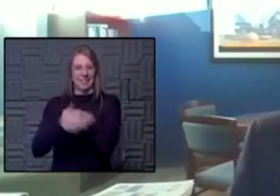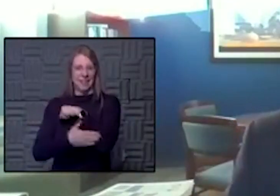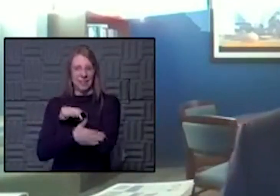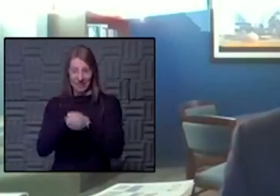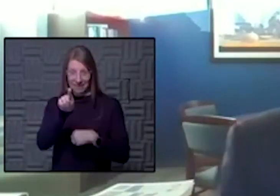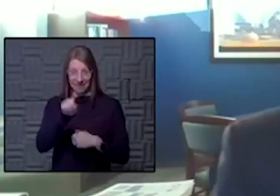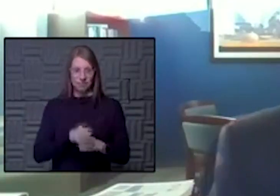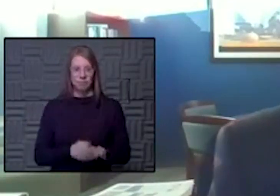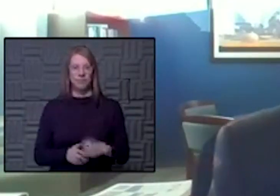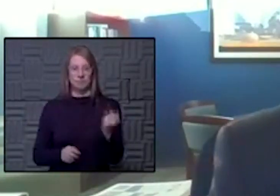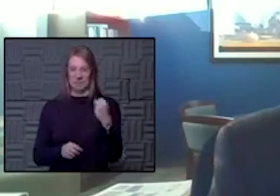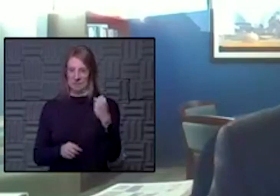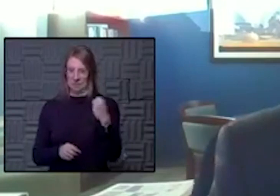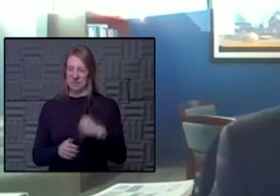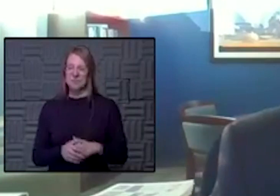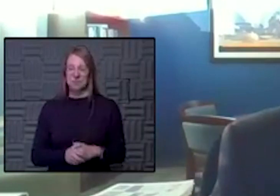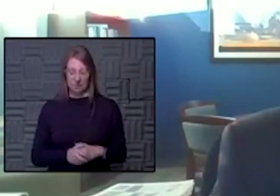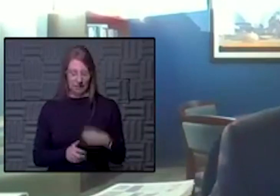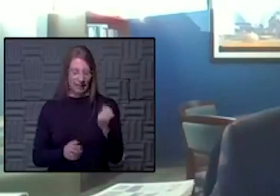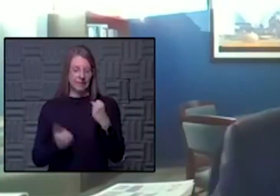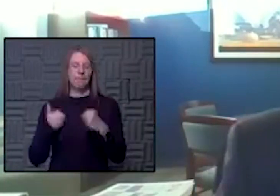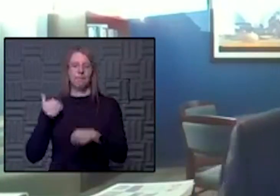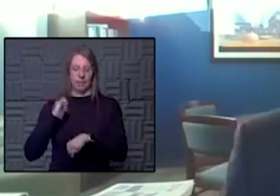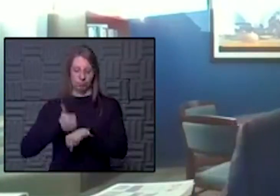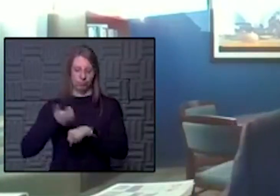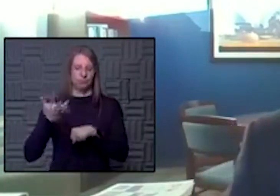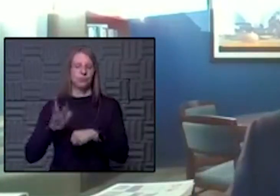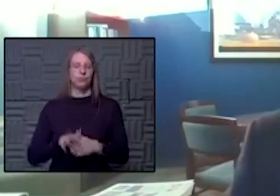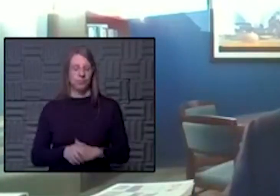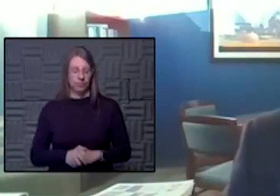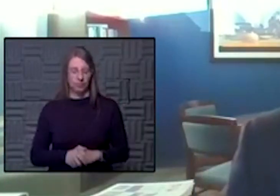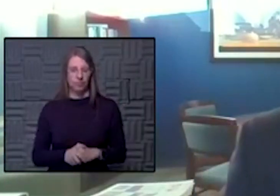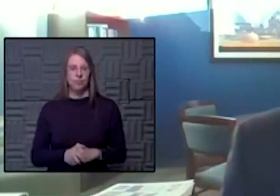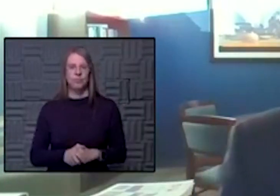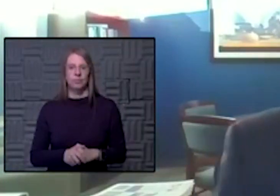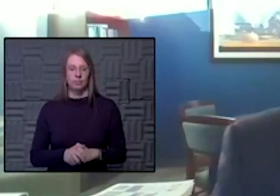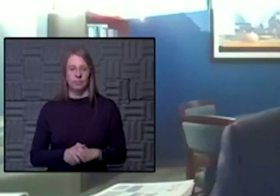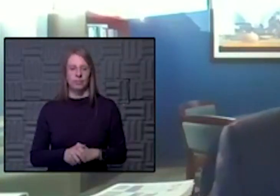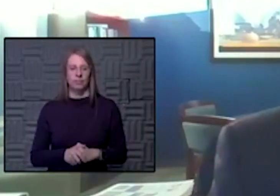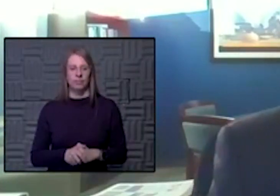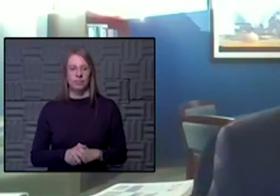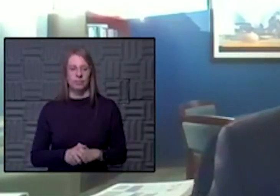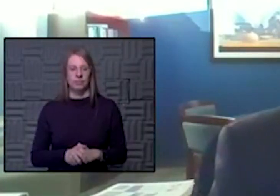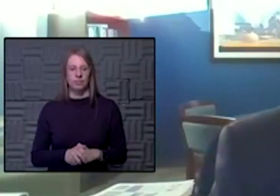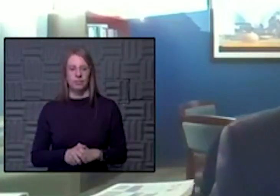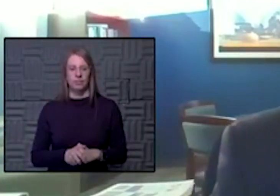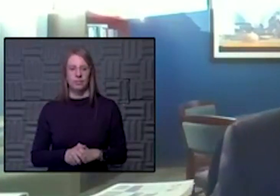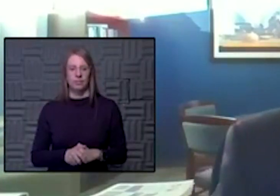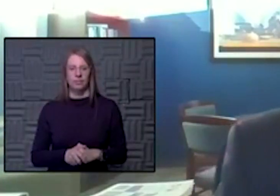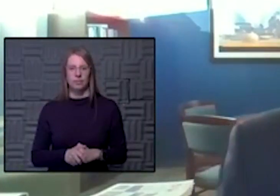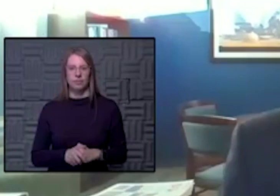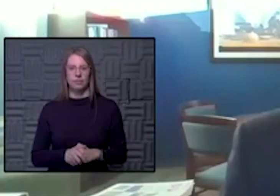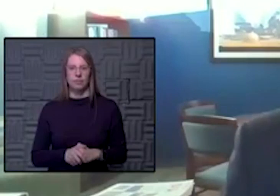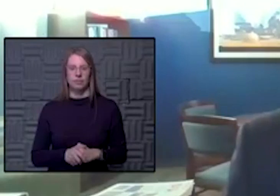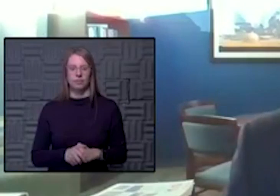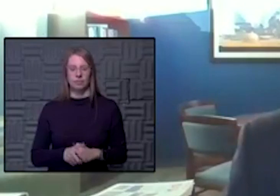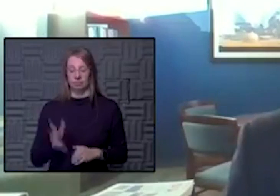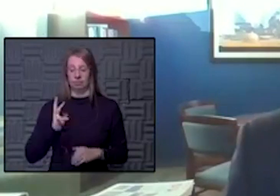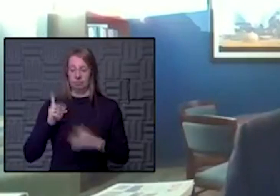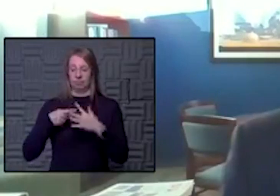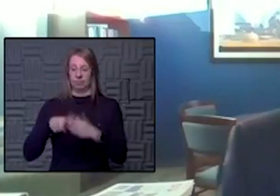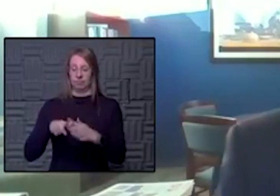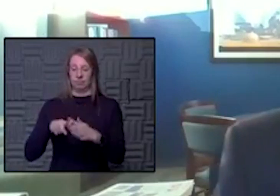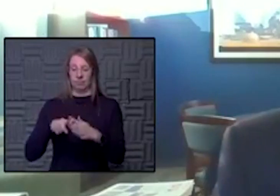Yeah, there is. And initially early on, there was a lot of